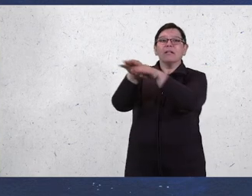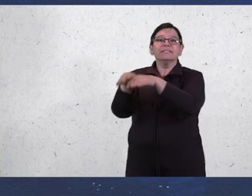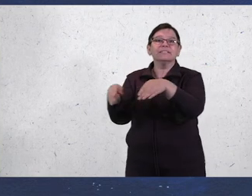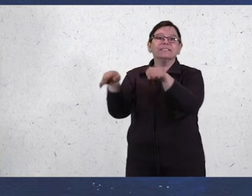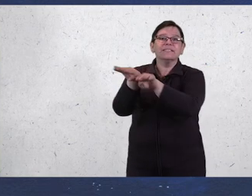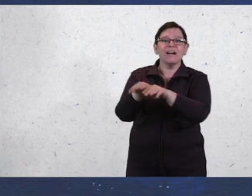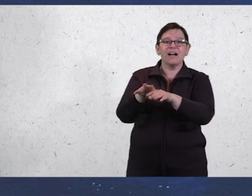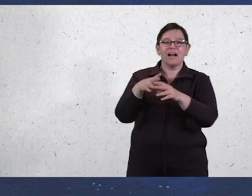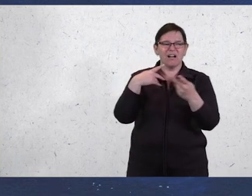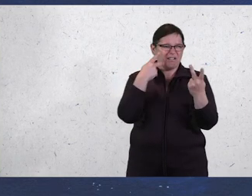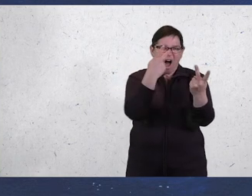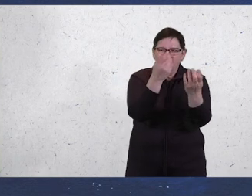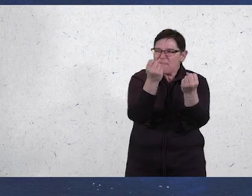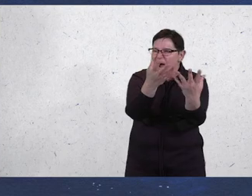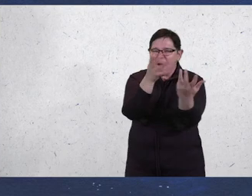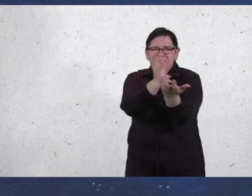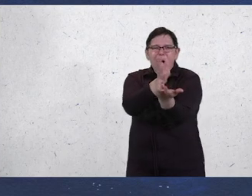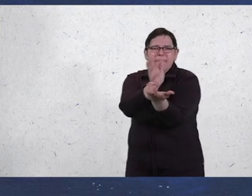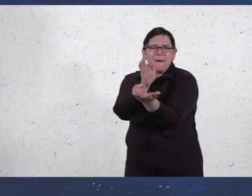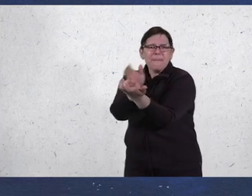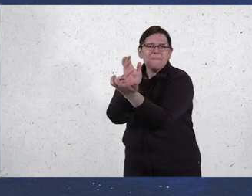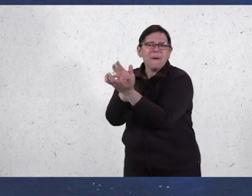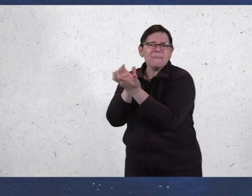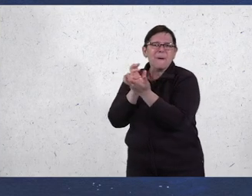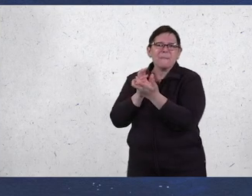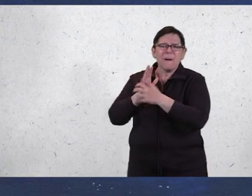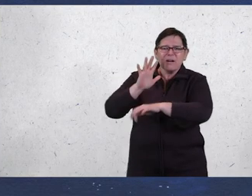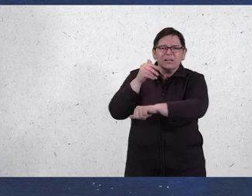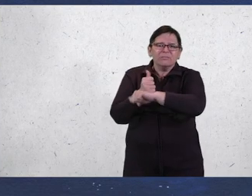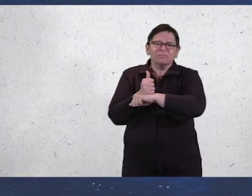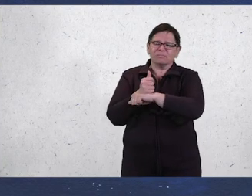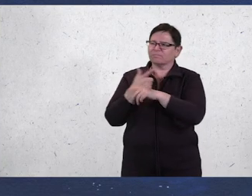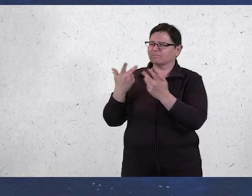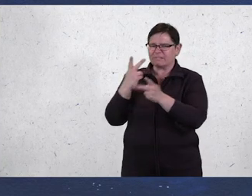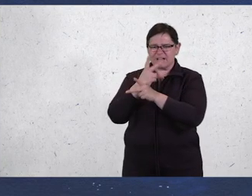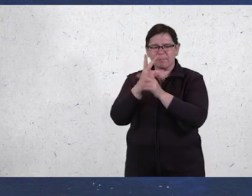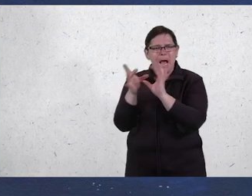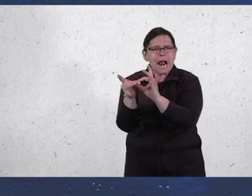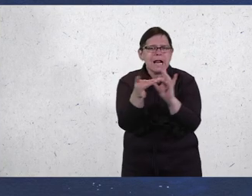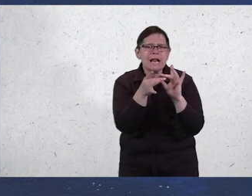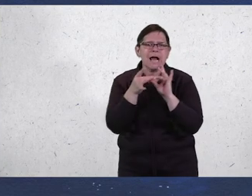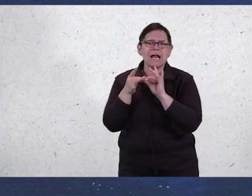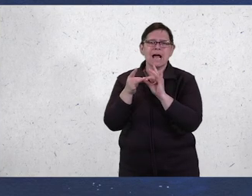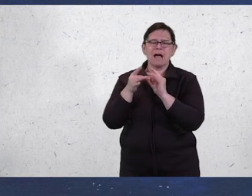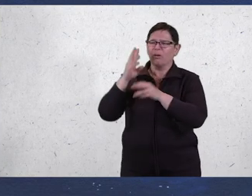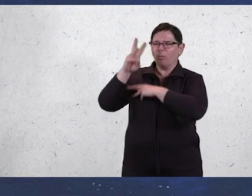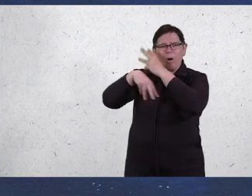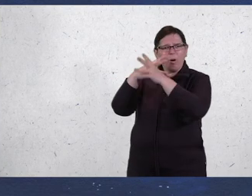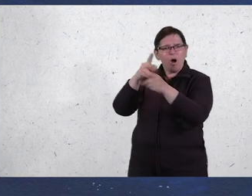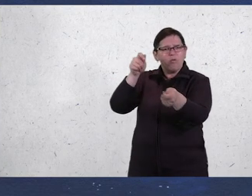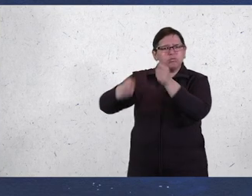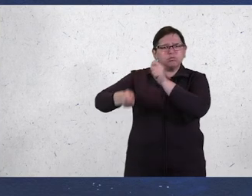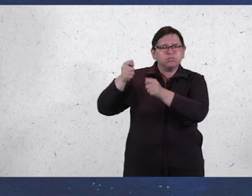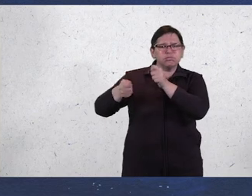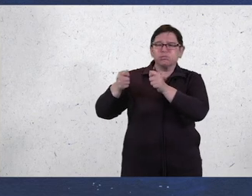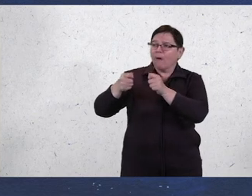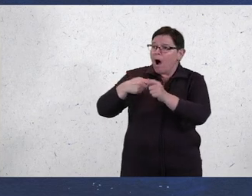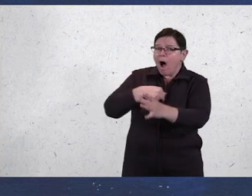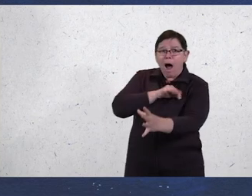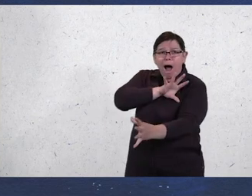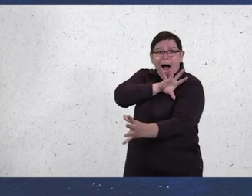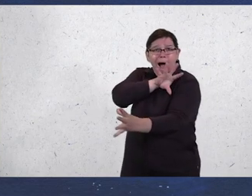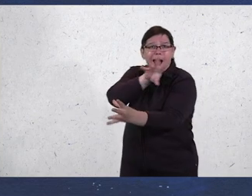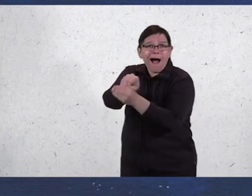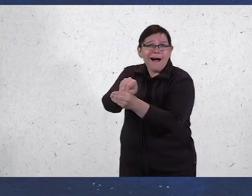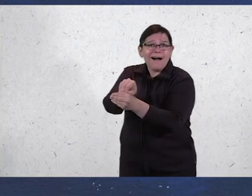During lockdowns, we watched so many accommodations we put in place to keep everyone more connected. The world adapted and opened up to us too.